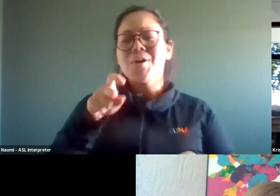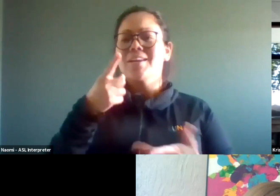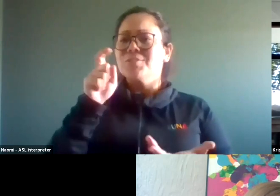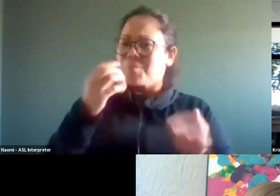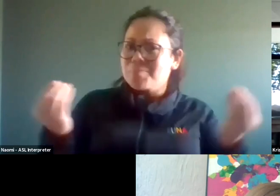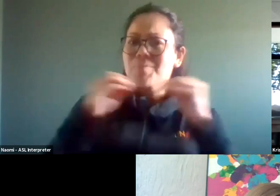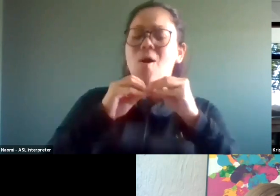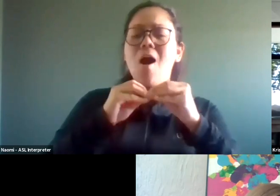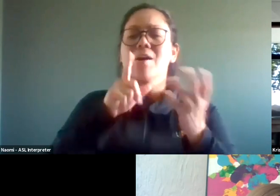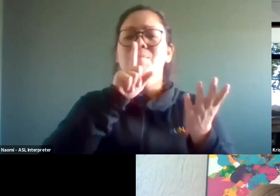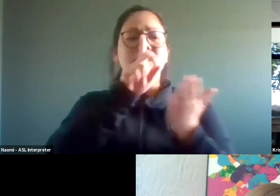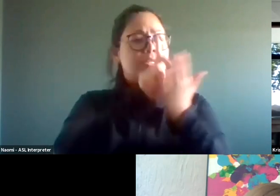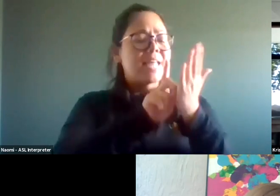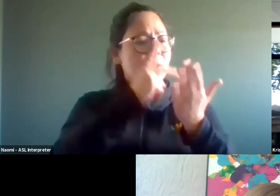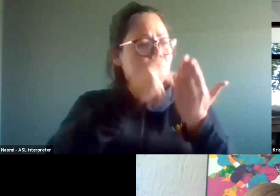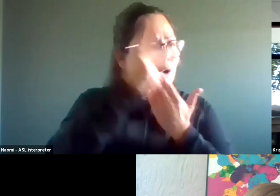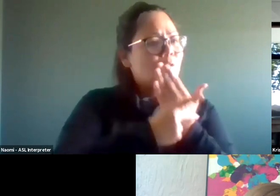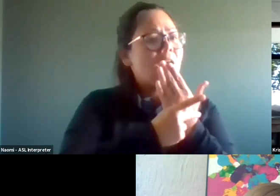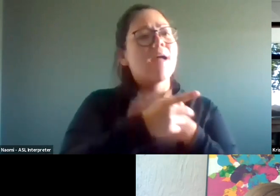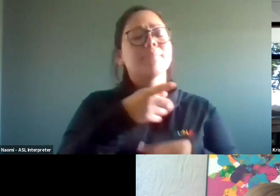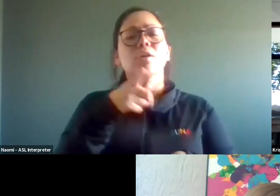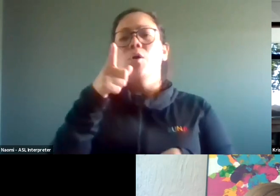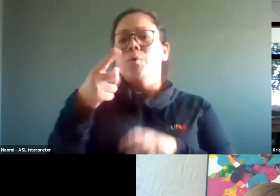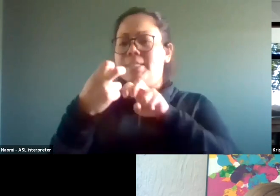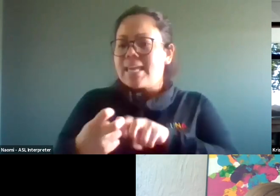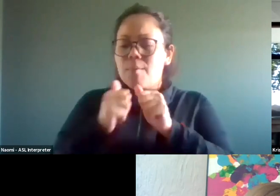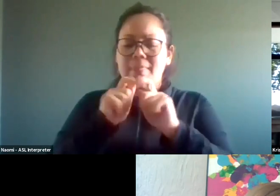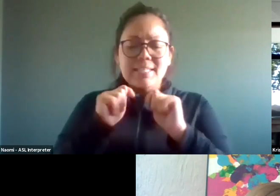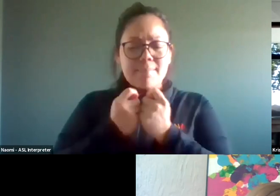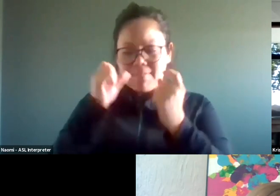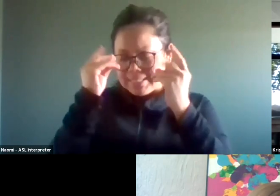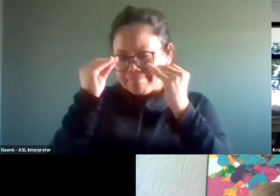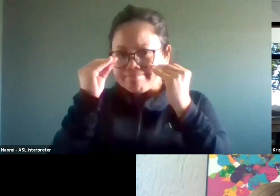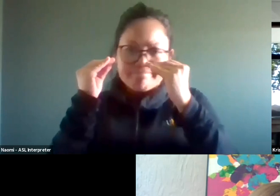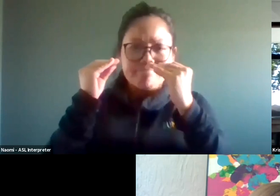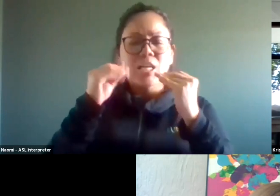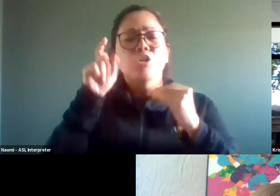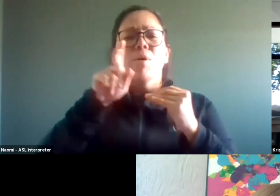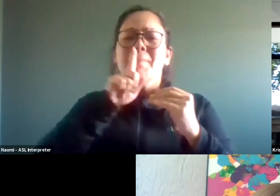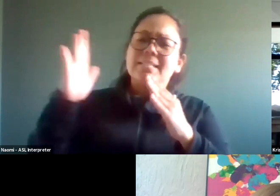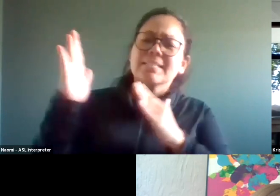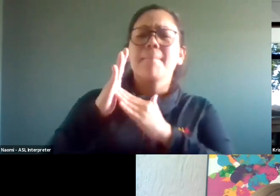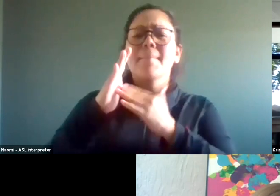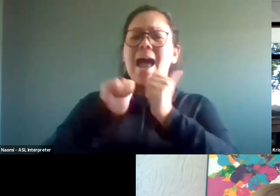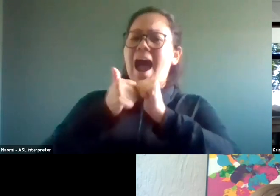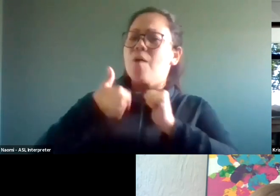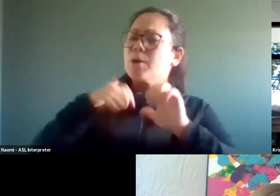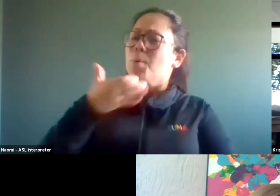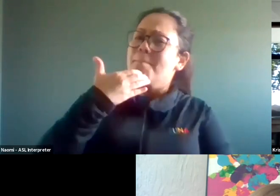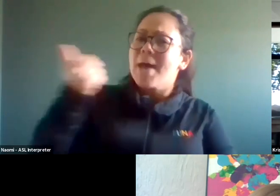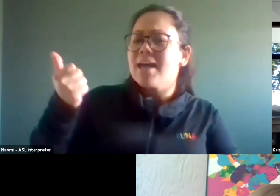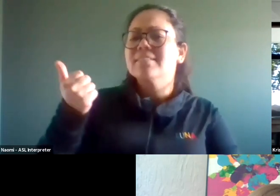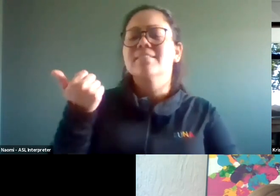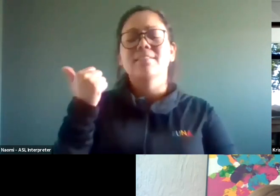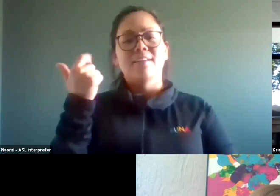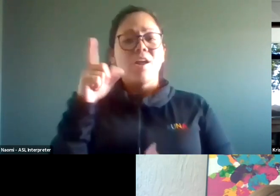performances, you know, when you're sitting down with your team, you always think, all right, how can we make this the best thing we've done ever? That attitude